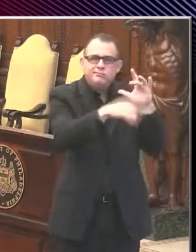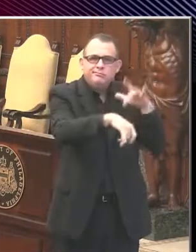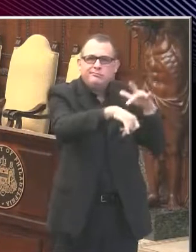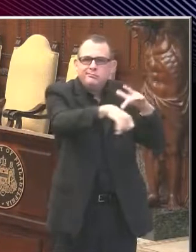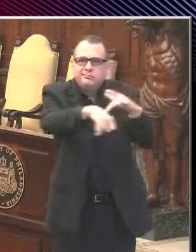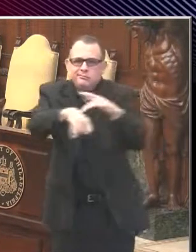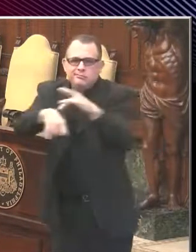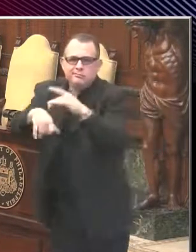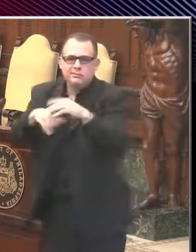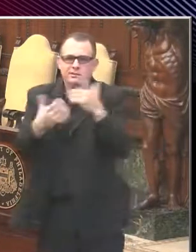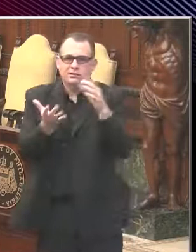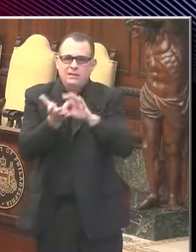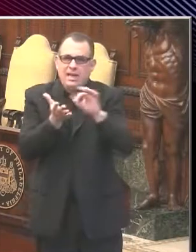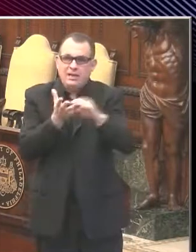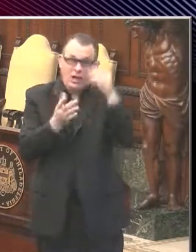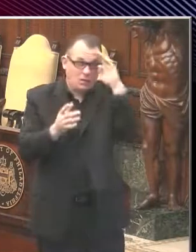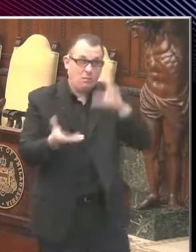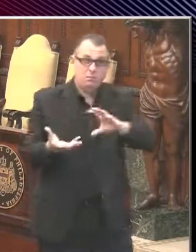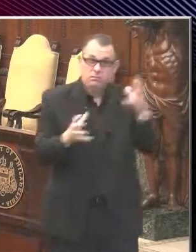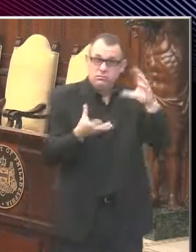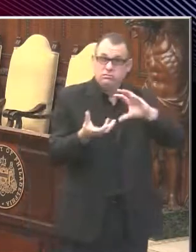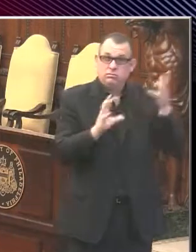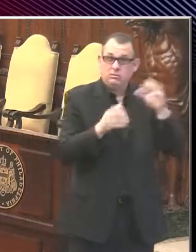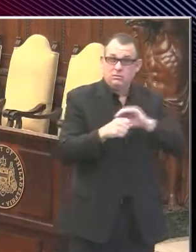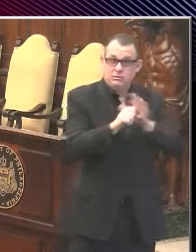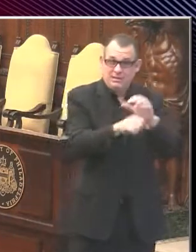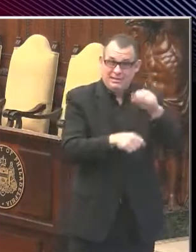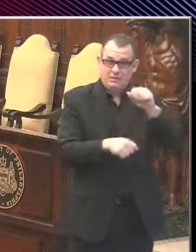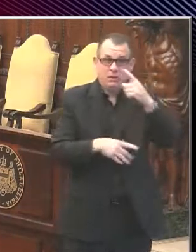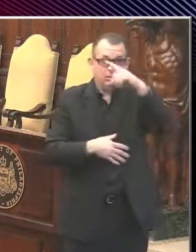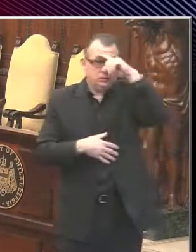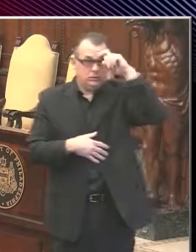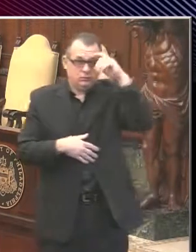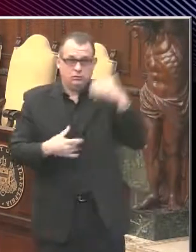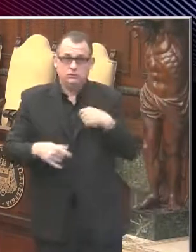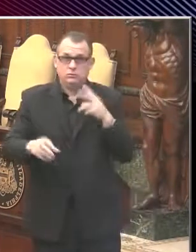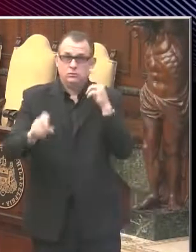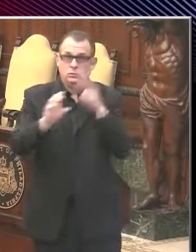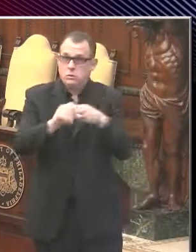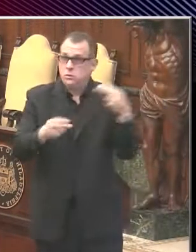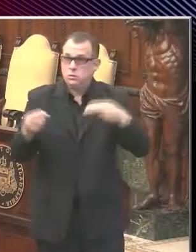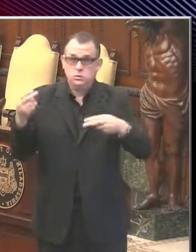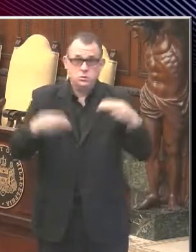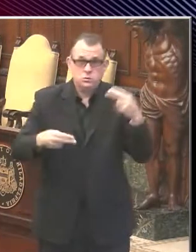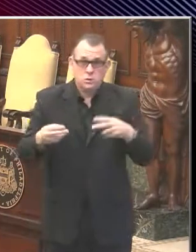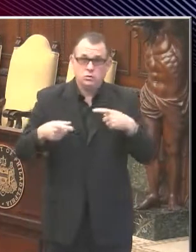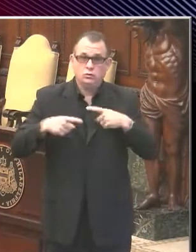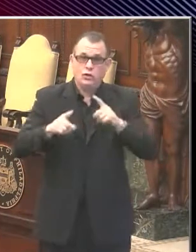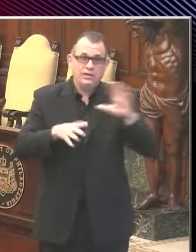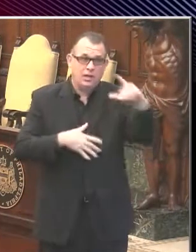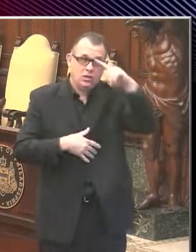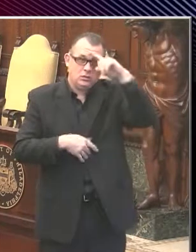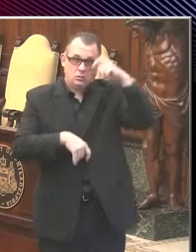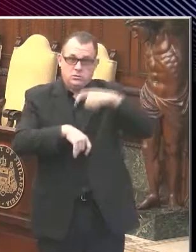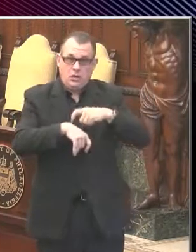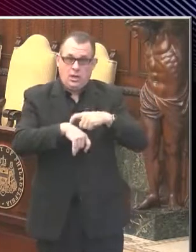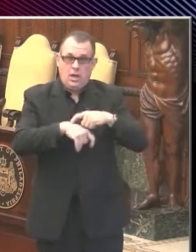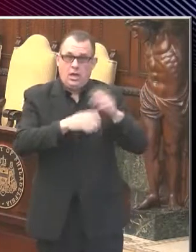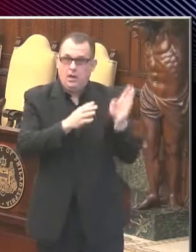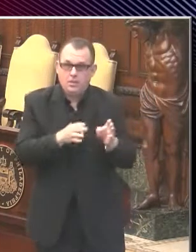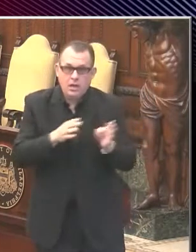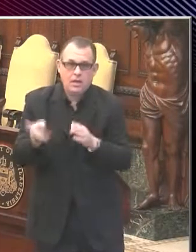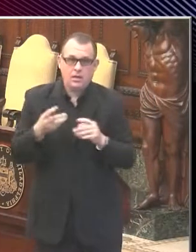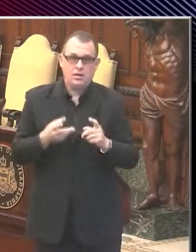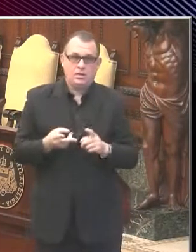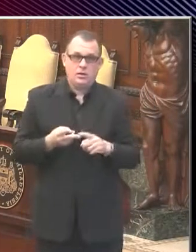summer, Philly Counts will be focused on promoting census participation through their summer of census plan, which includes actions such as yard sign and